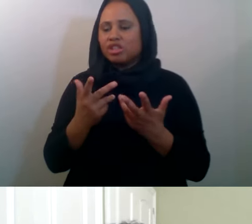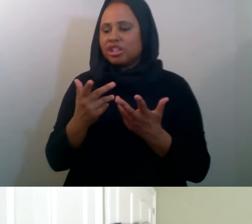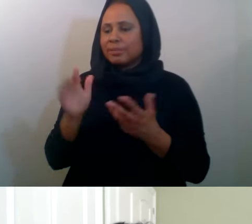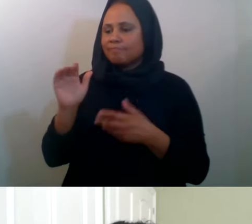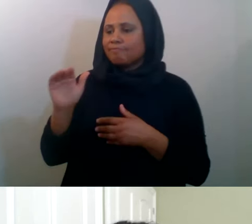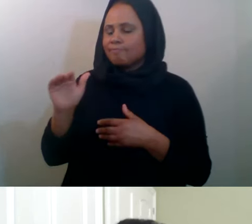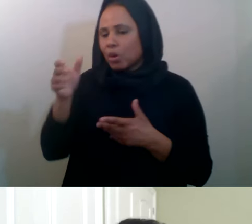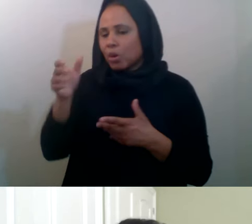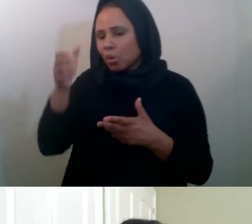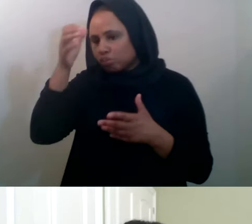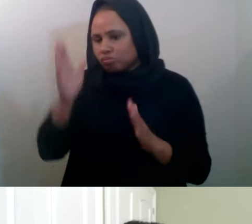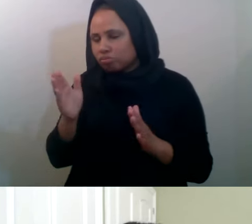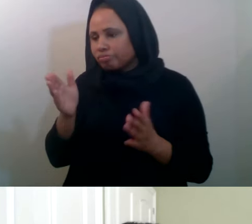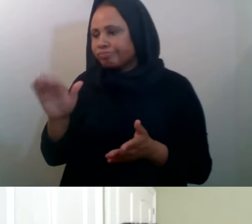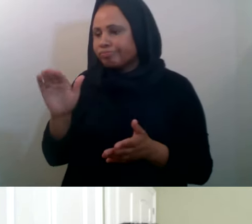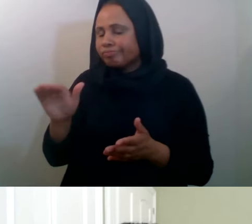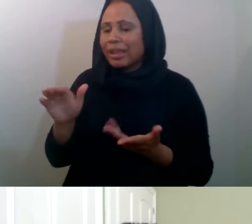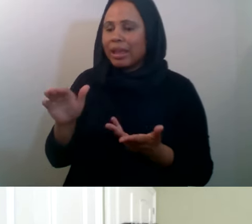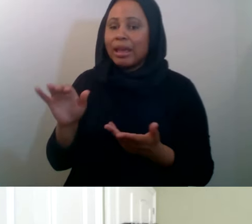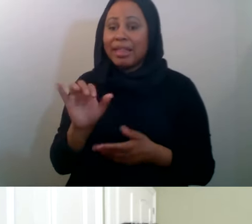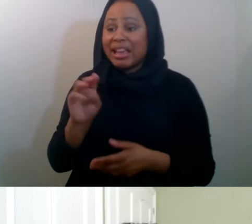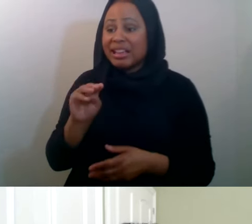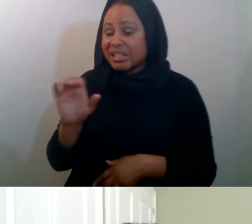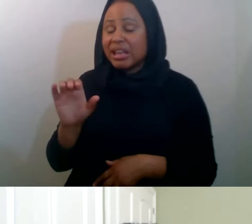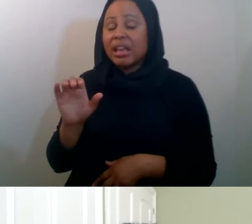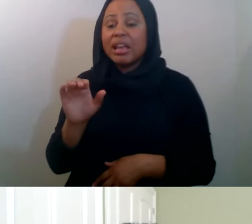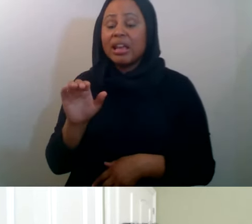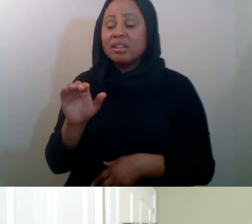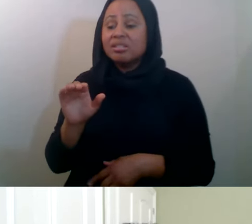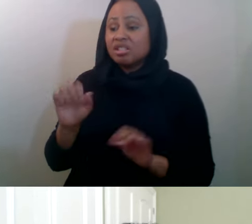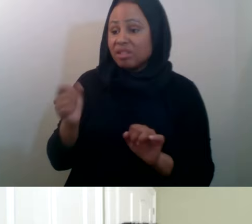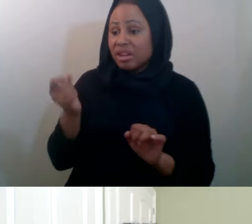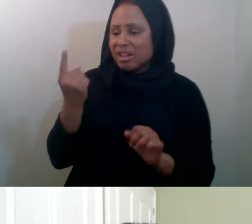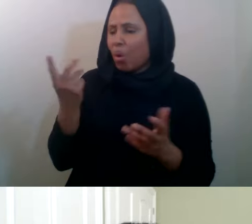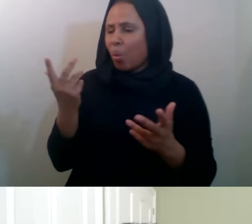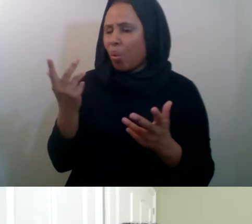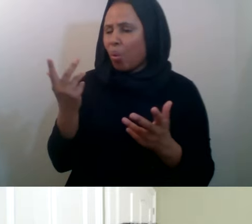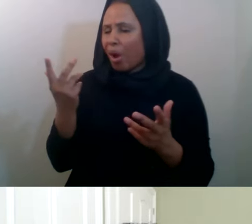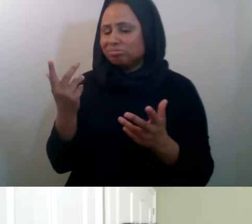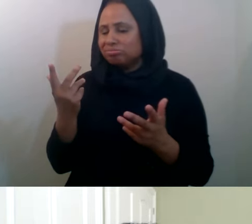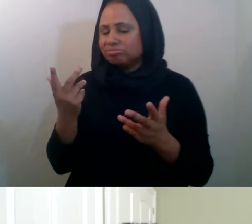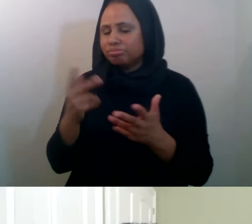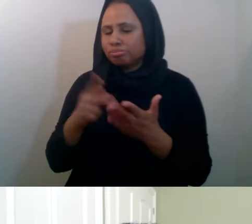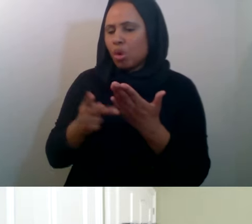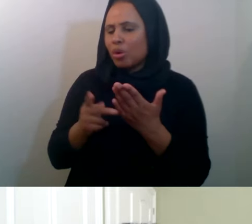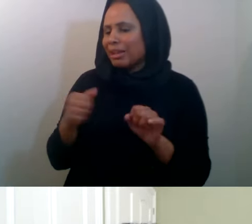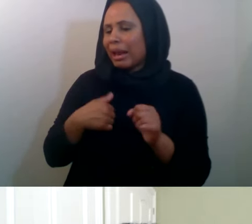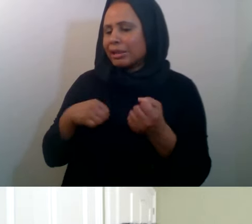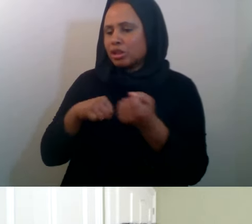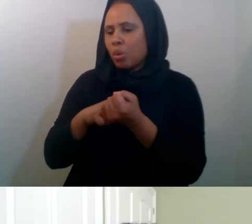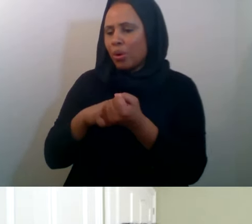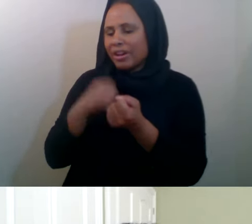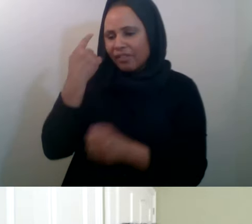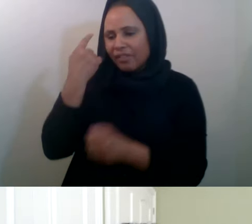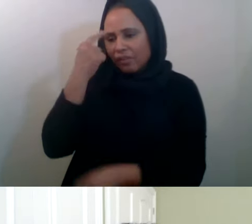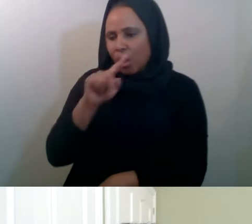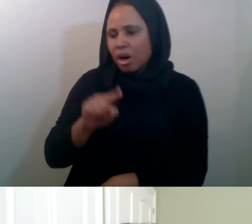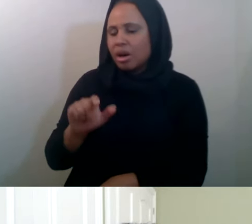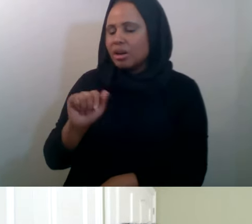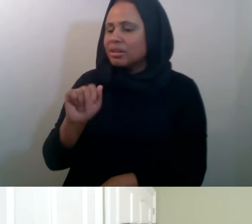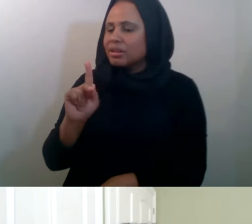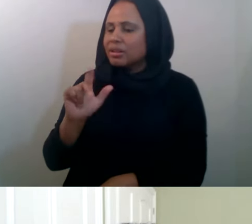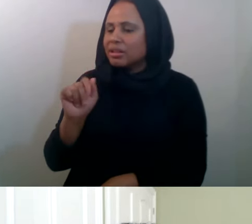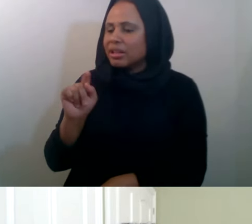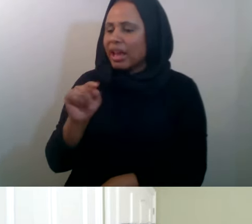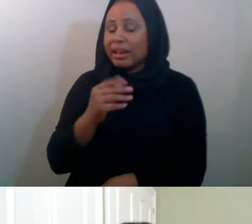you know, as in the case with MMCC, just to be able to understand, okay, what is it that I can support? And that's where we have that opportunity to say, okay, if you want